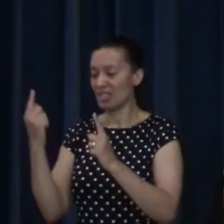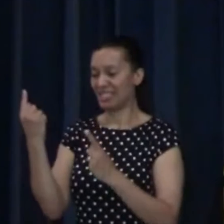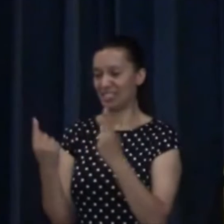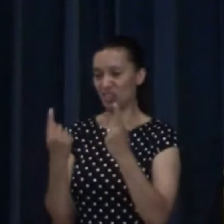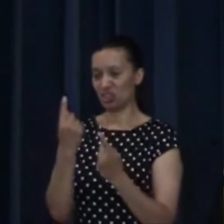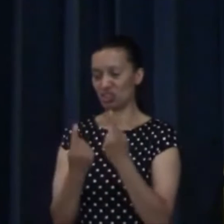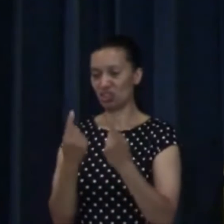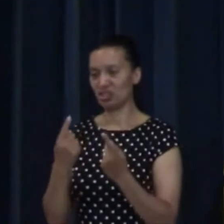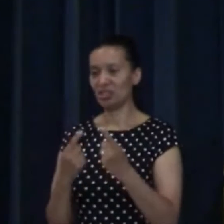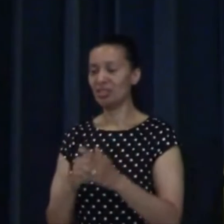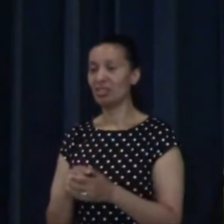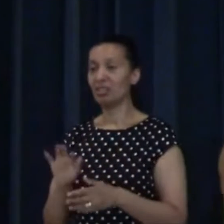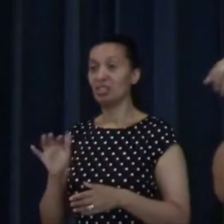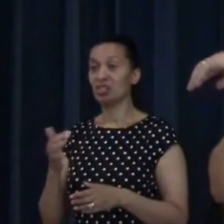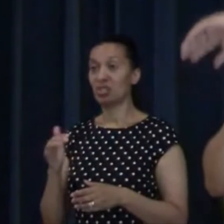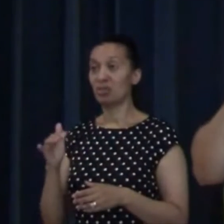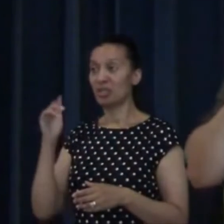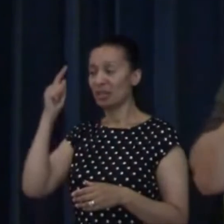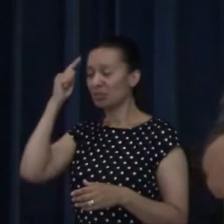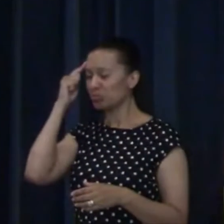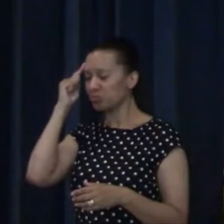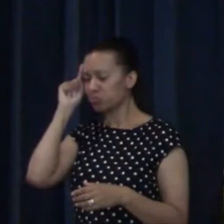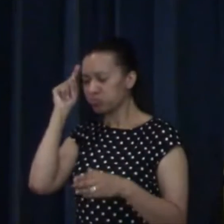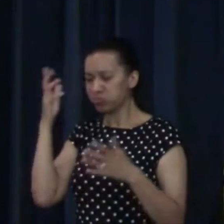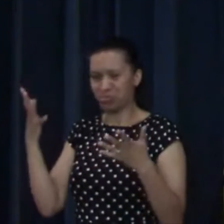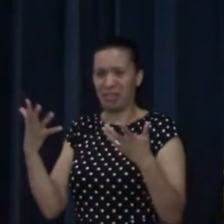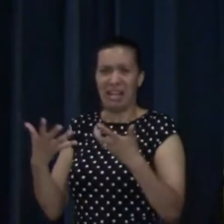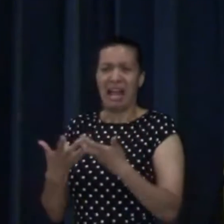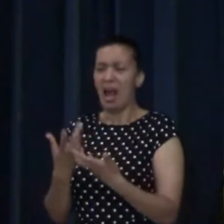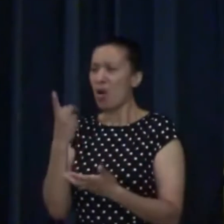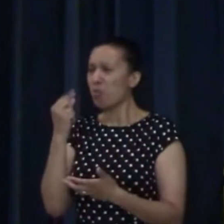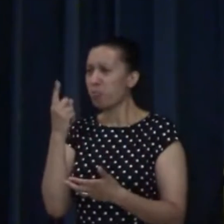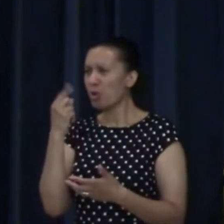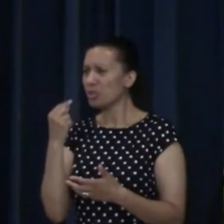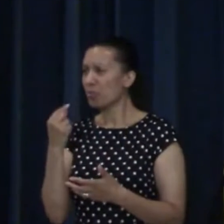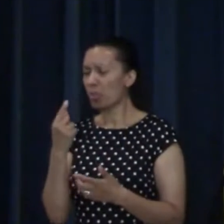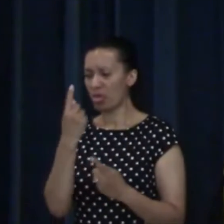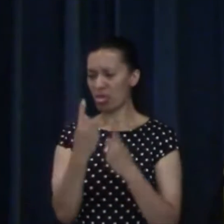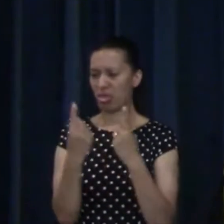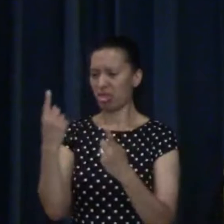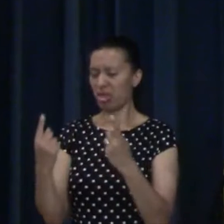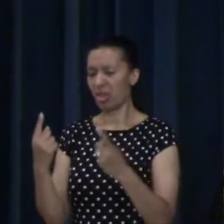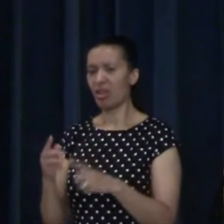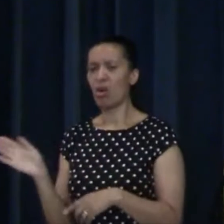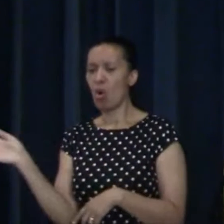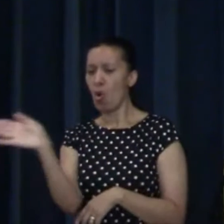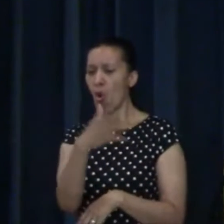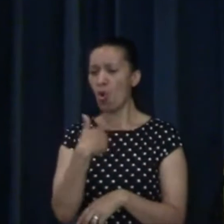And we can't get our heads around how God can do that for everybody in the world. But that's what he wants.